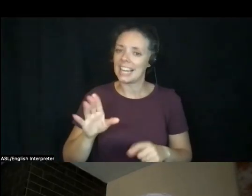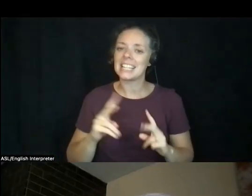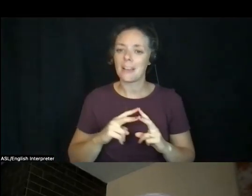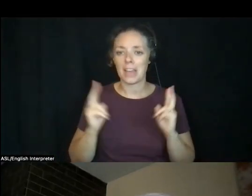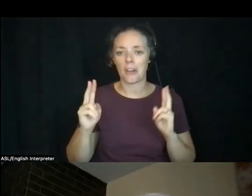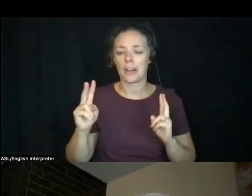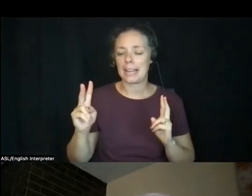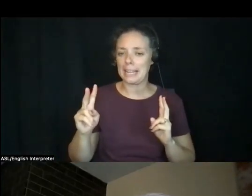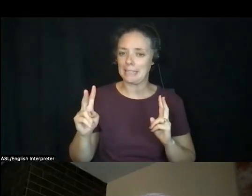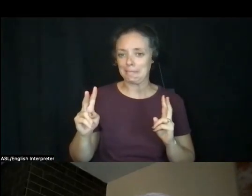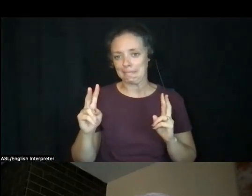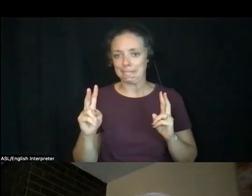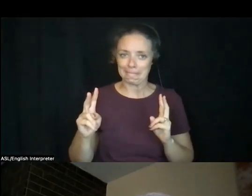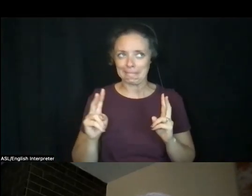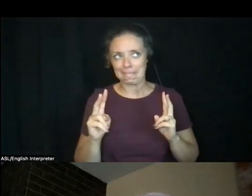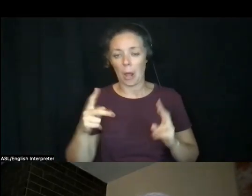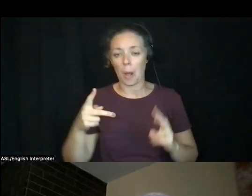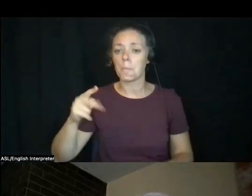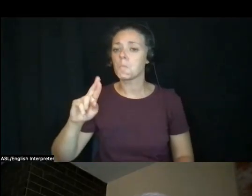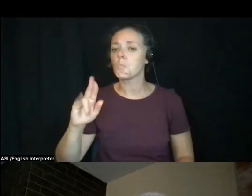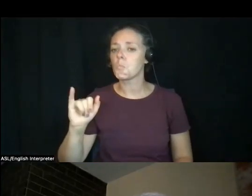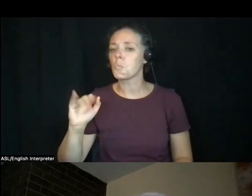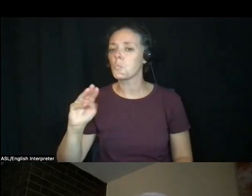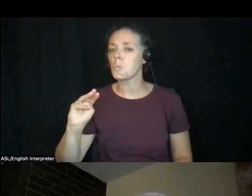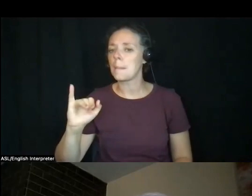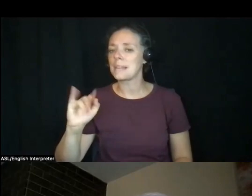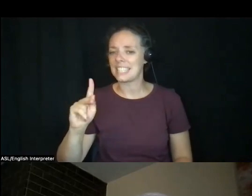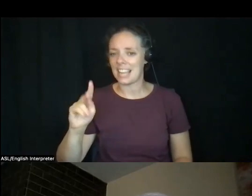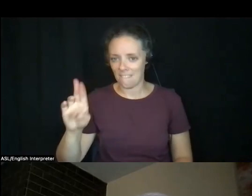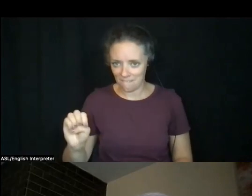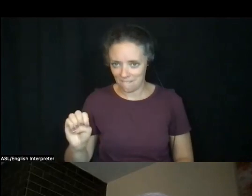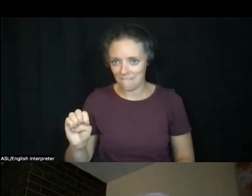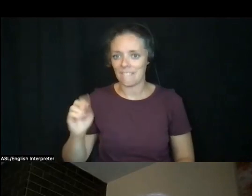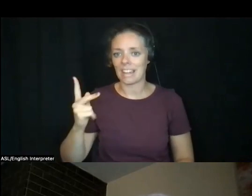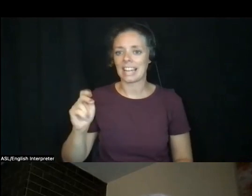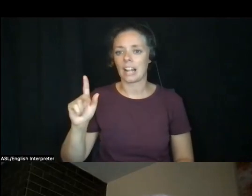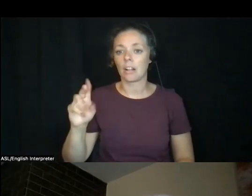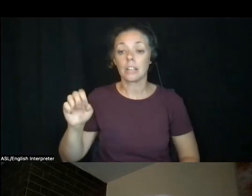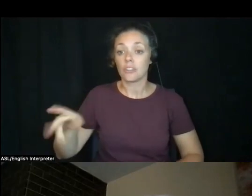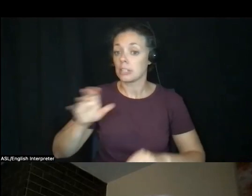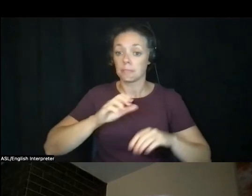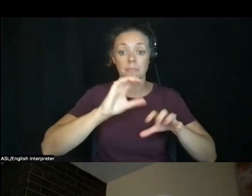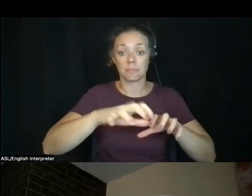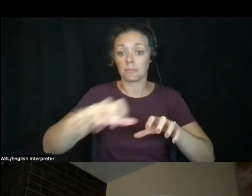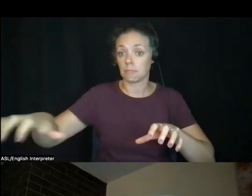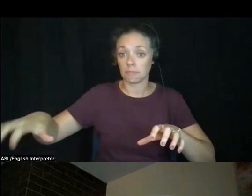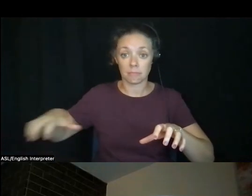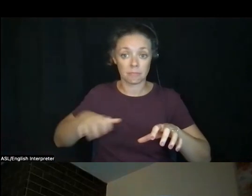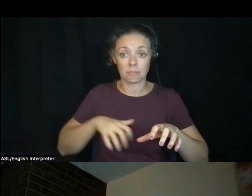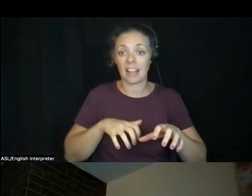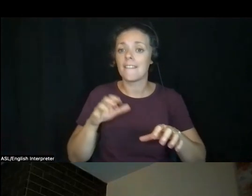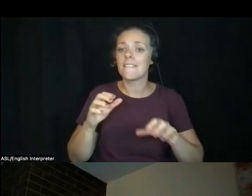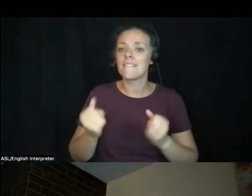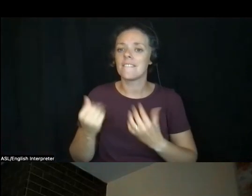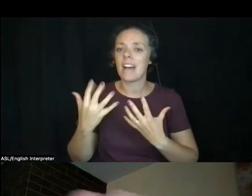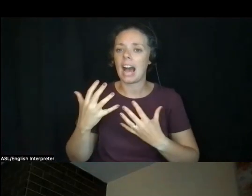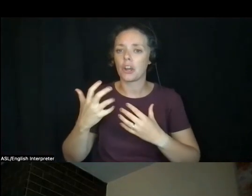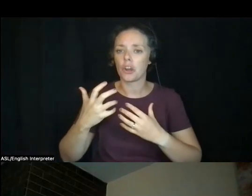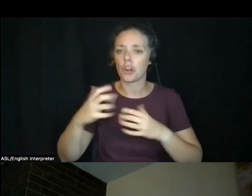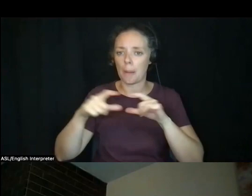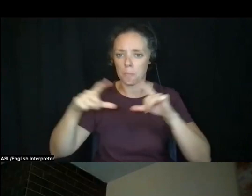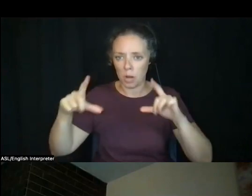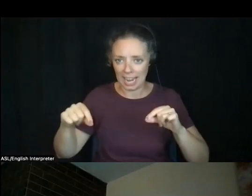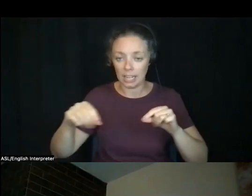kiln. It's built by laying out fire brick and literally sort of laying them out in a